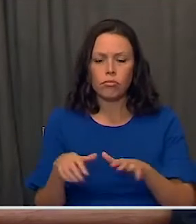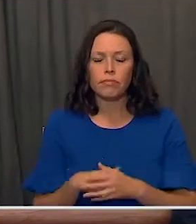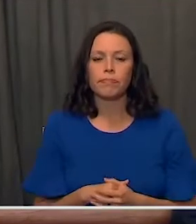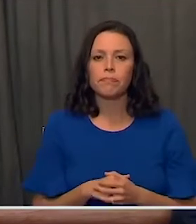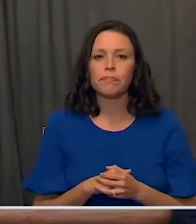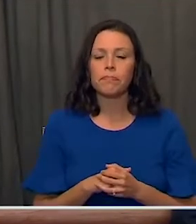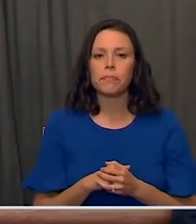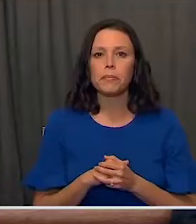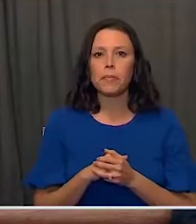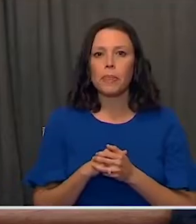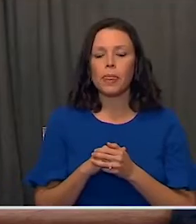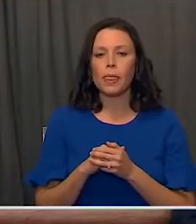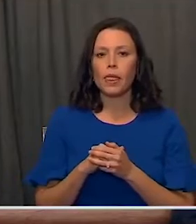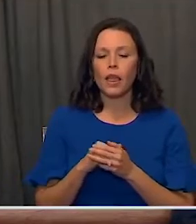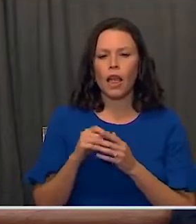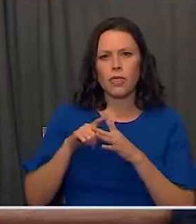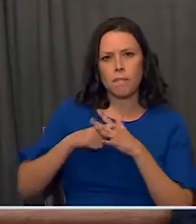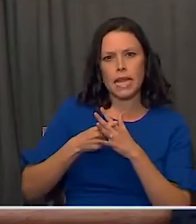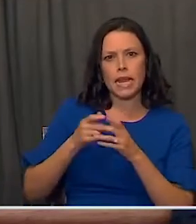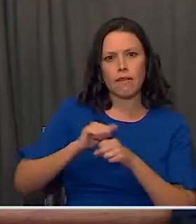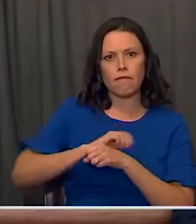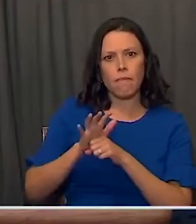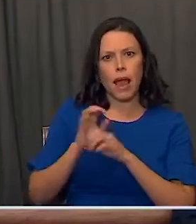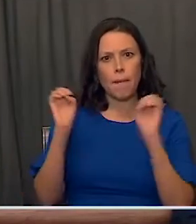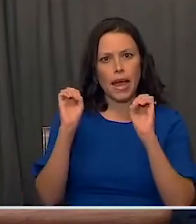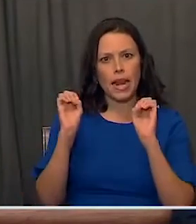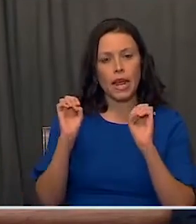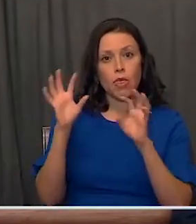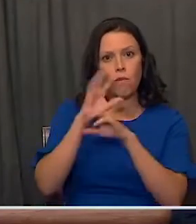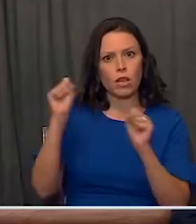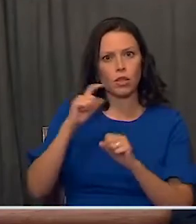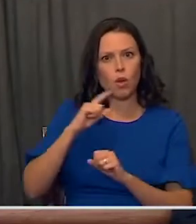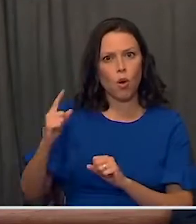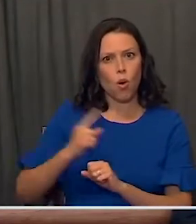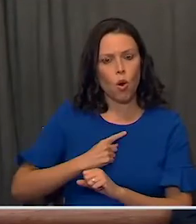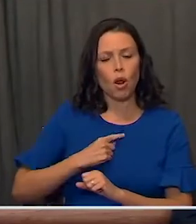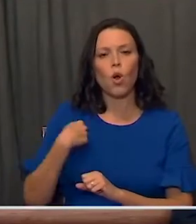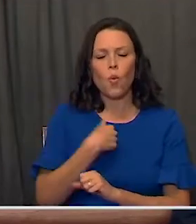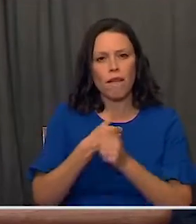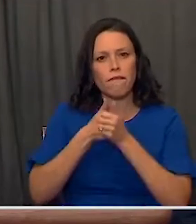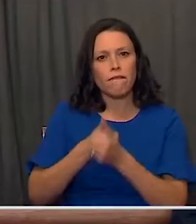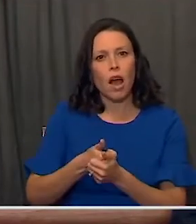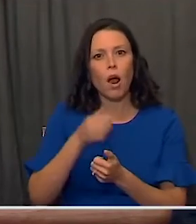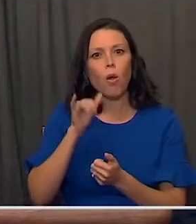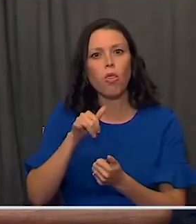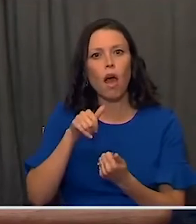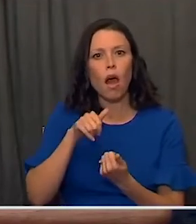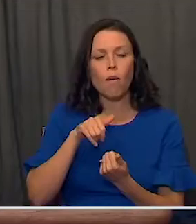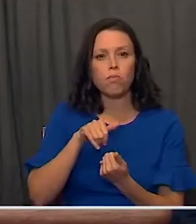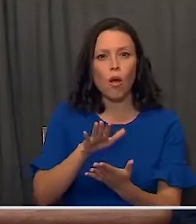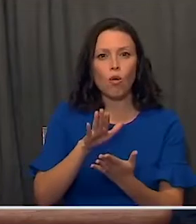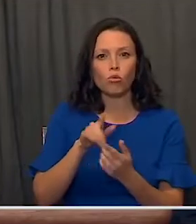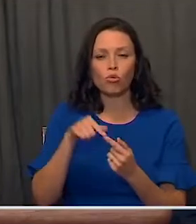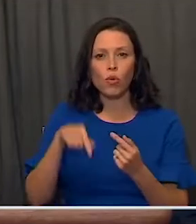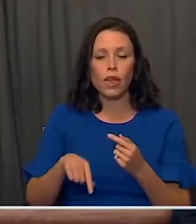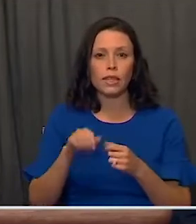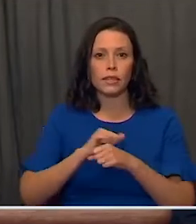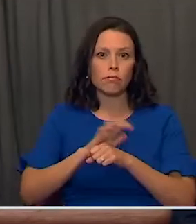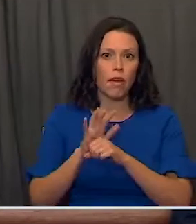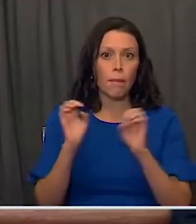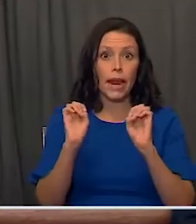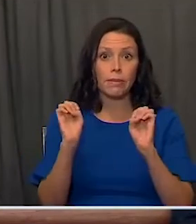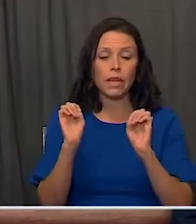From very early in this pandemic, at the President's direction, we have followed an approach to this pandemic that was